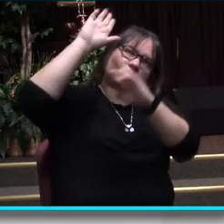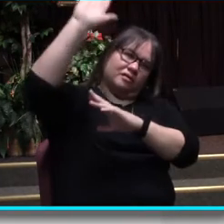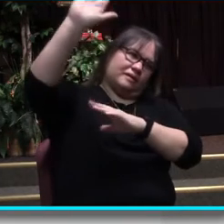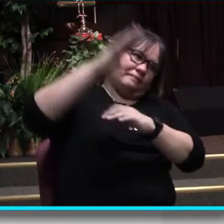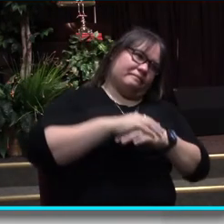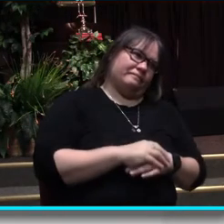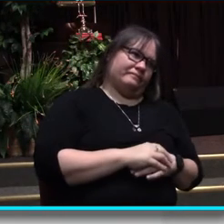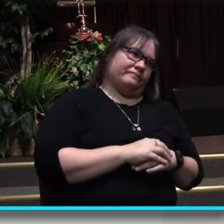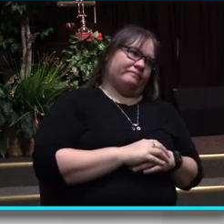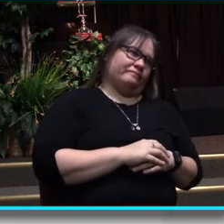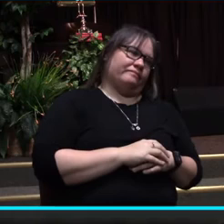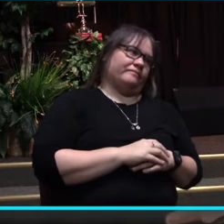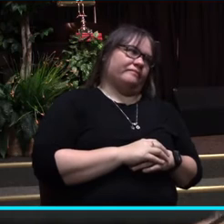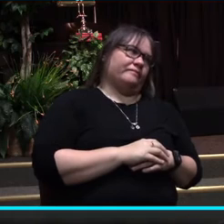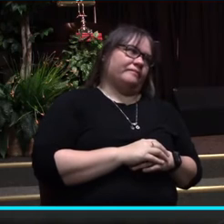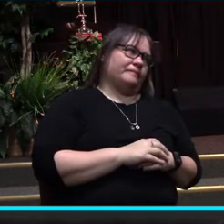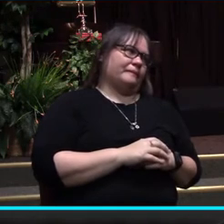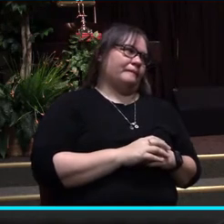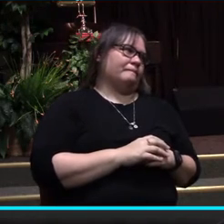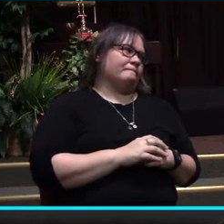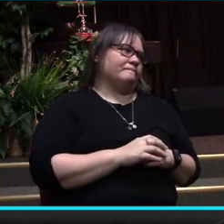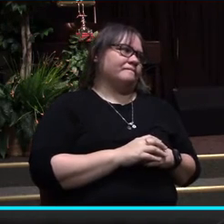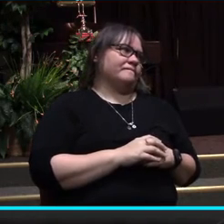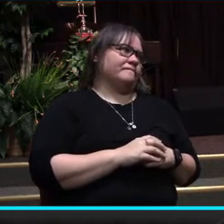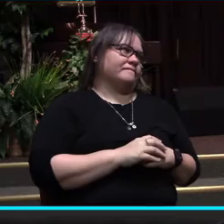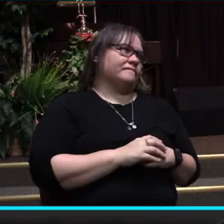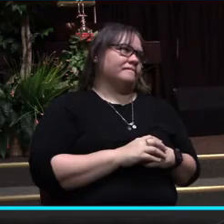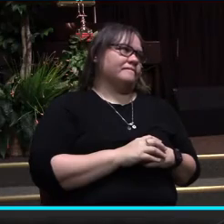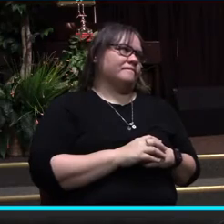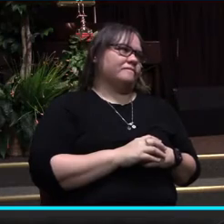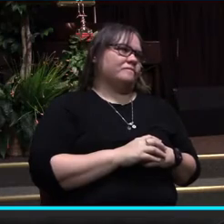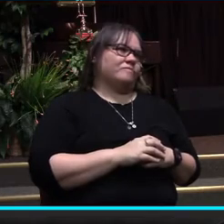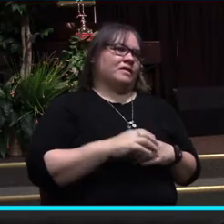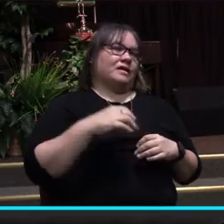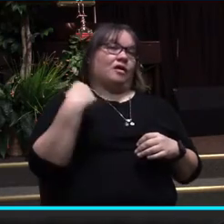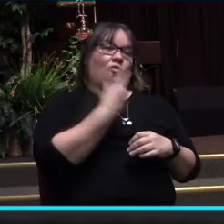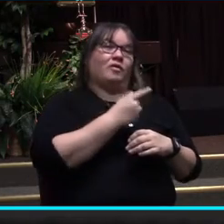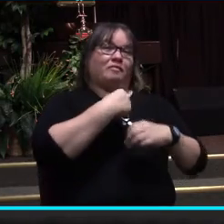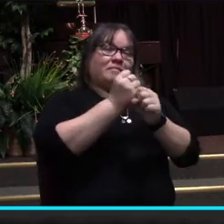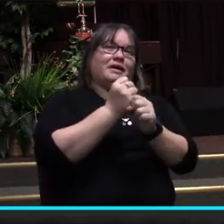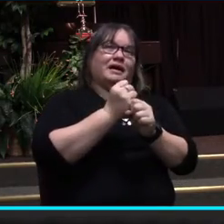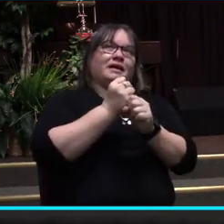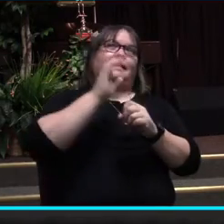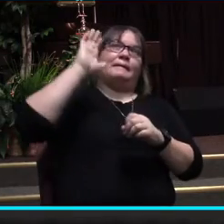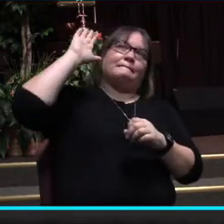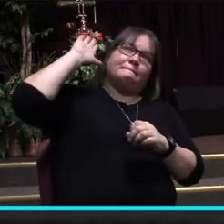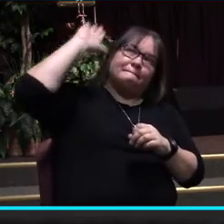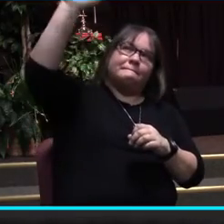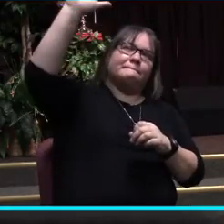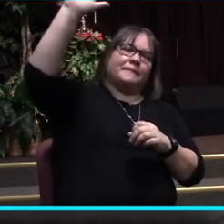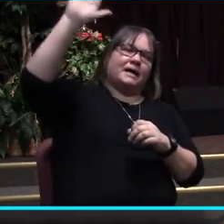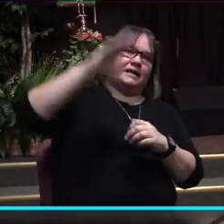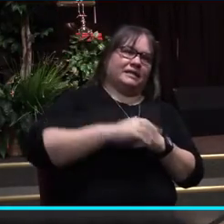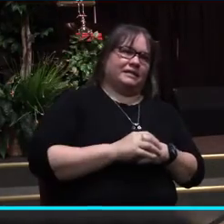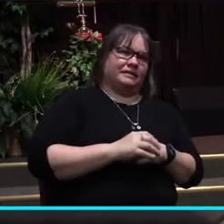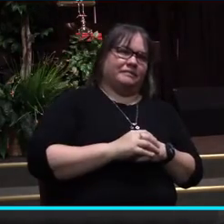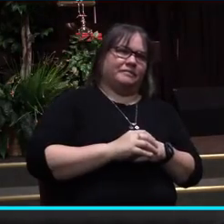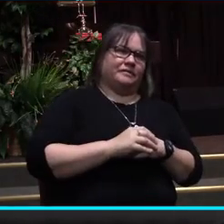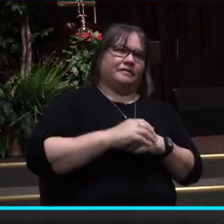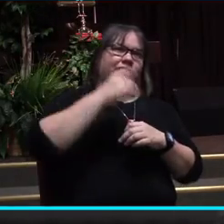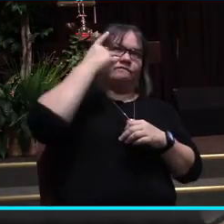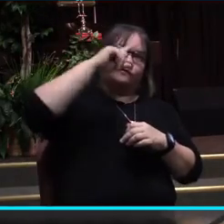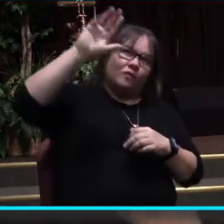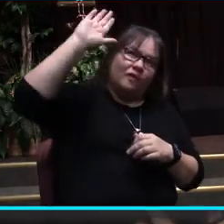You see, I want to begin on that foundation, that we were made by God for God to honor God,